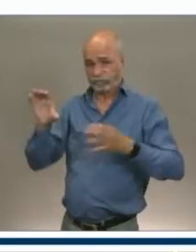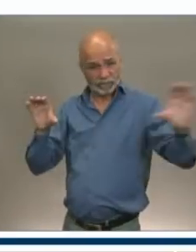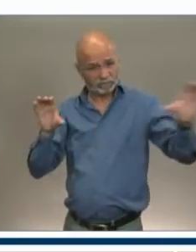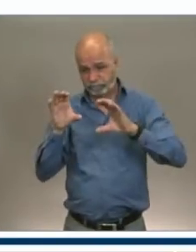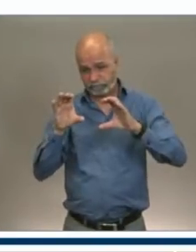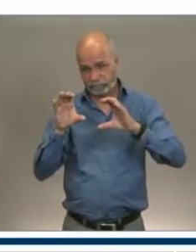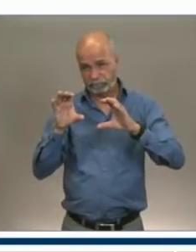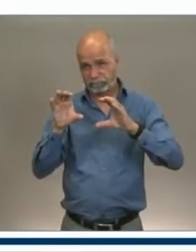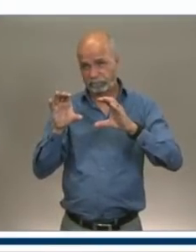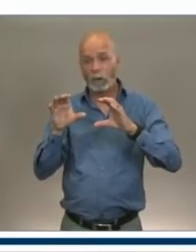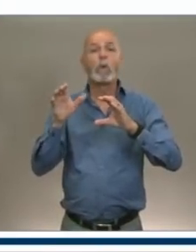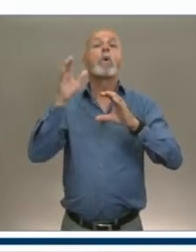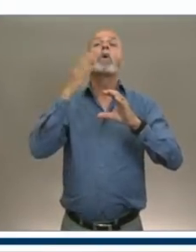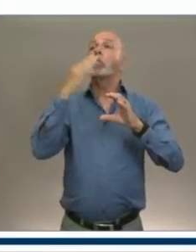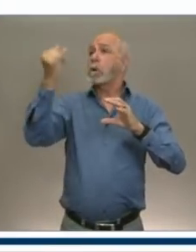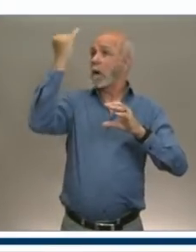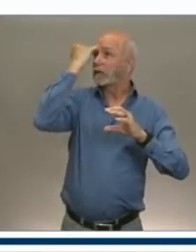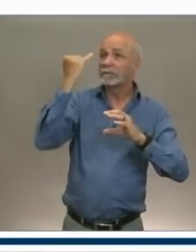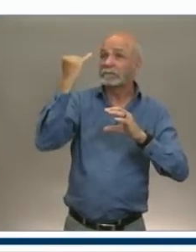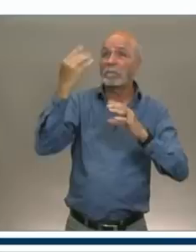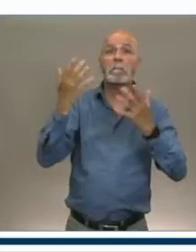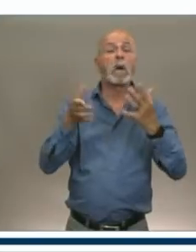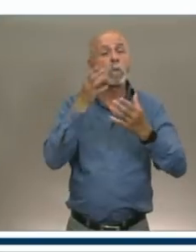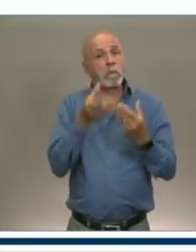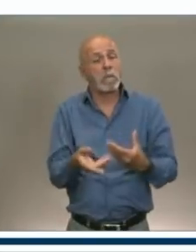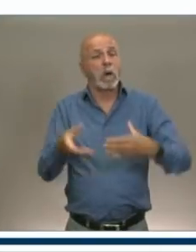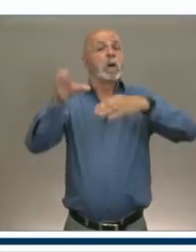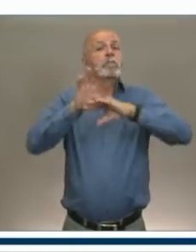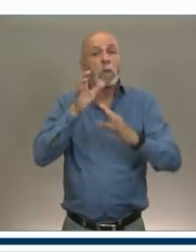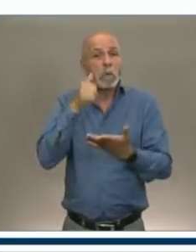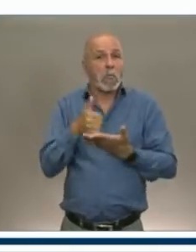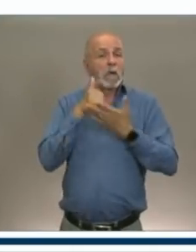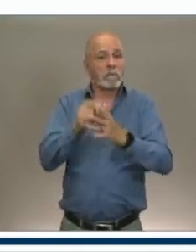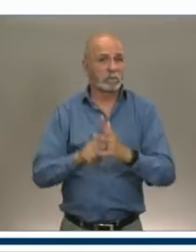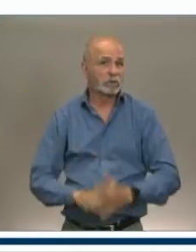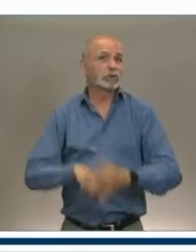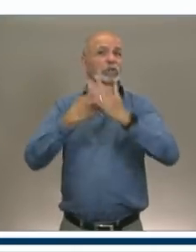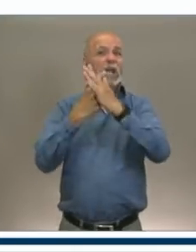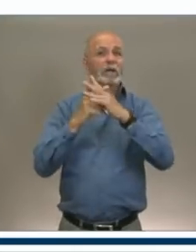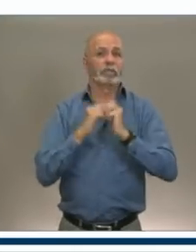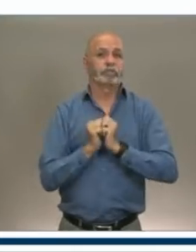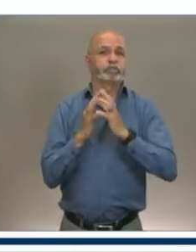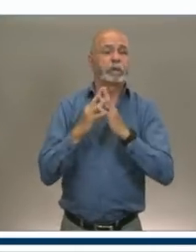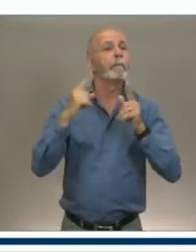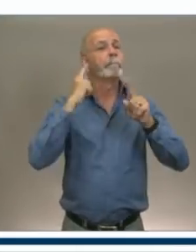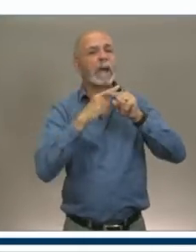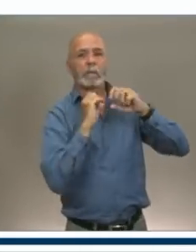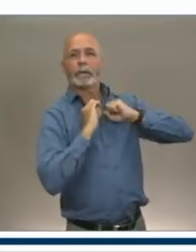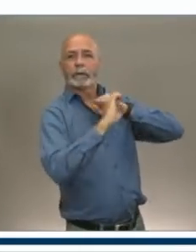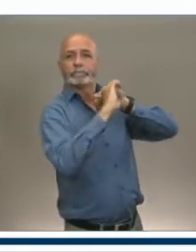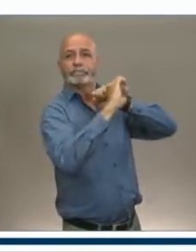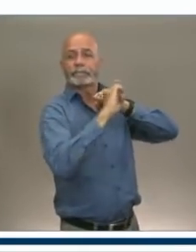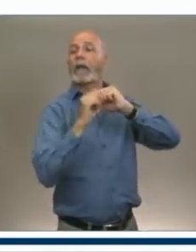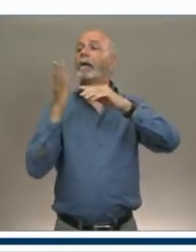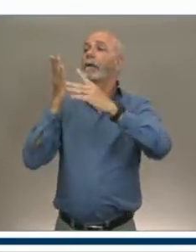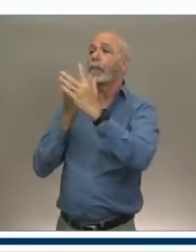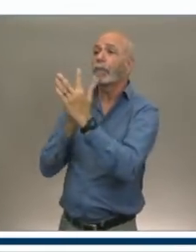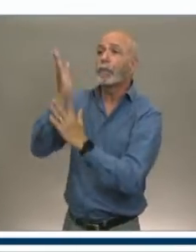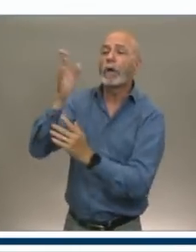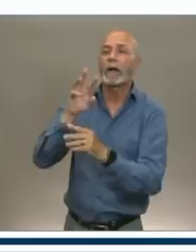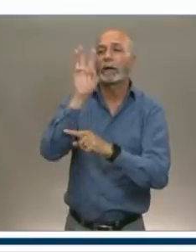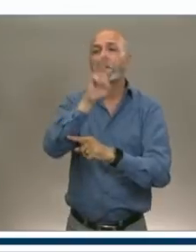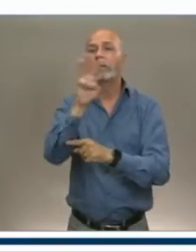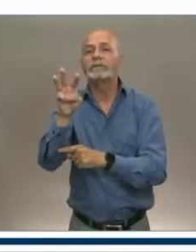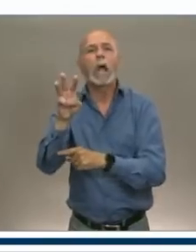thought it was a great idea that, you know, they would actually start marketing through our website programs that aren't just, hey, come stay at a room. But,